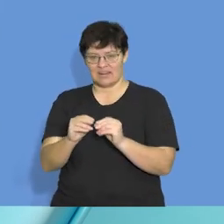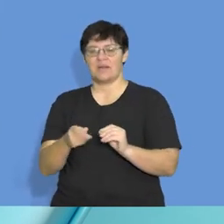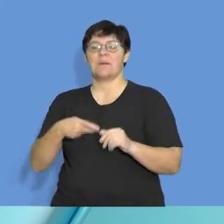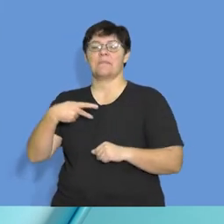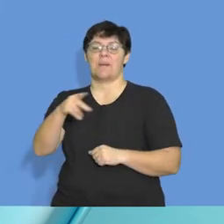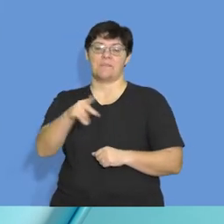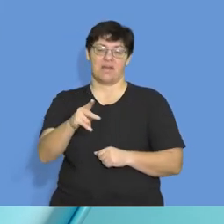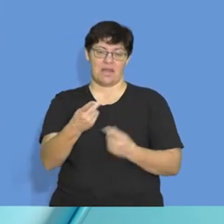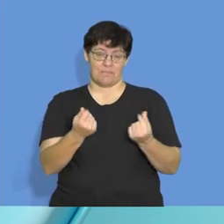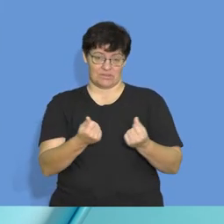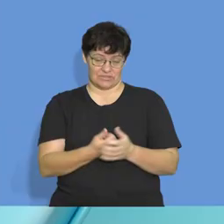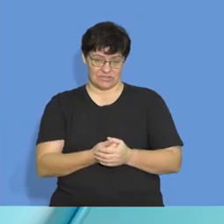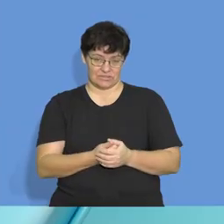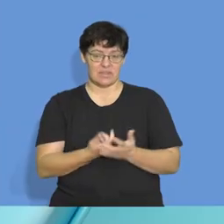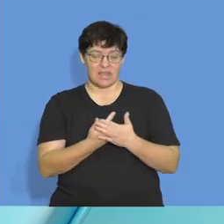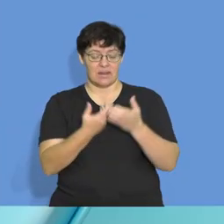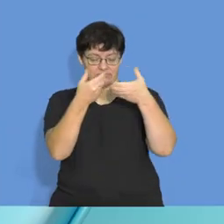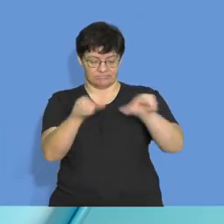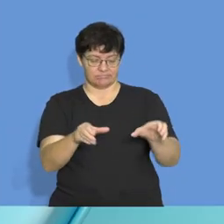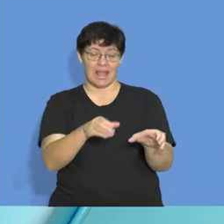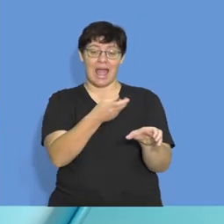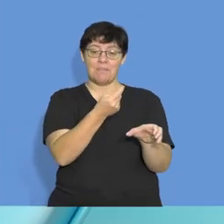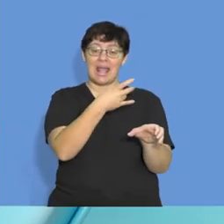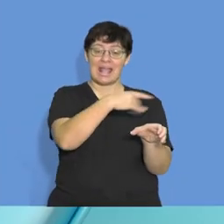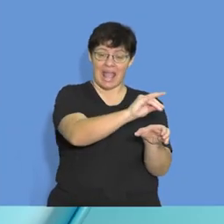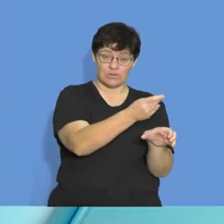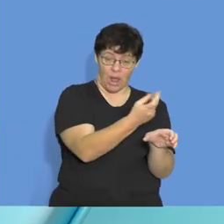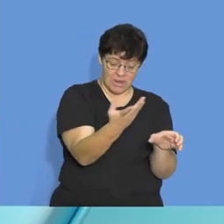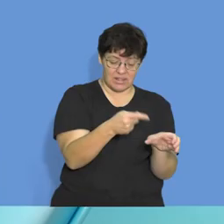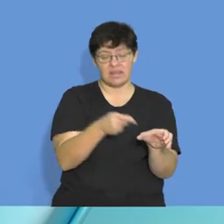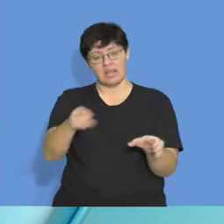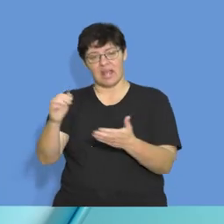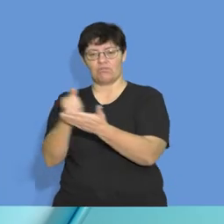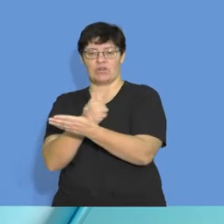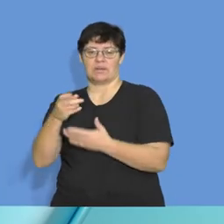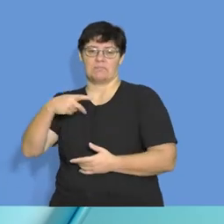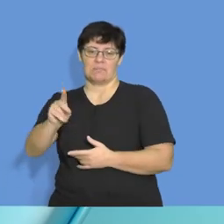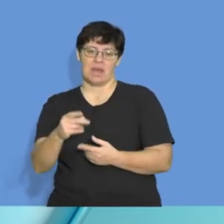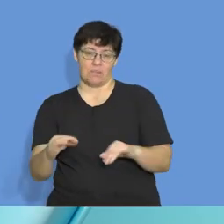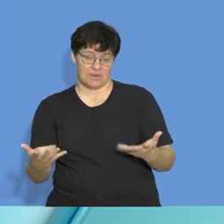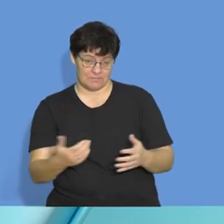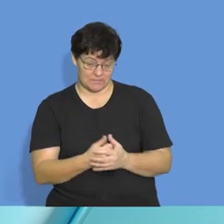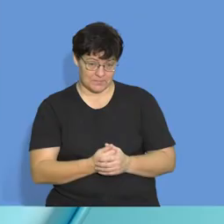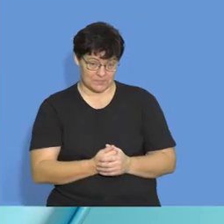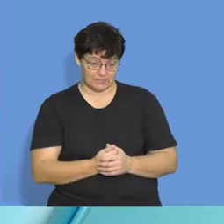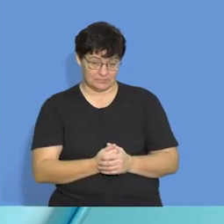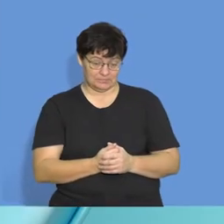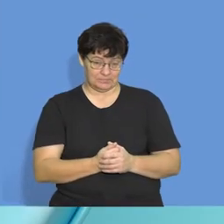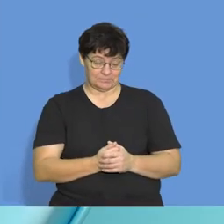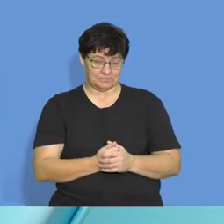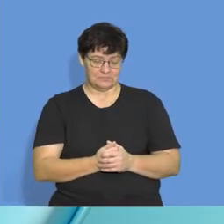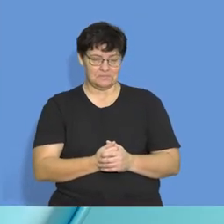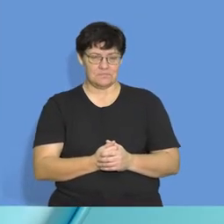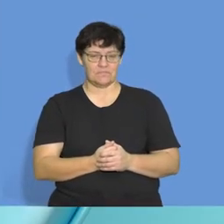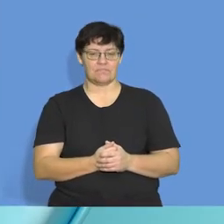figure. Then you split up your purchases into cash and credit purchases. Okay. Next part of the question.